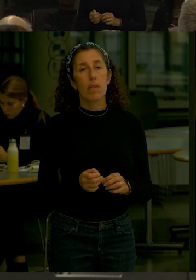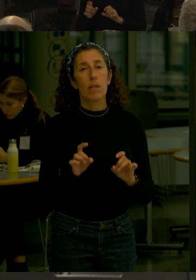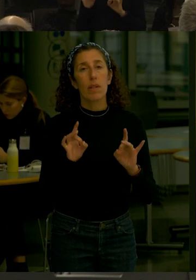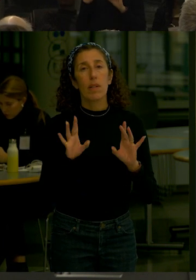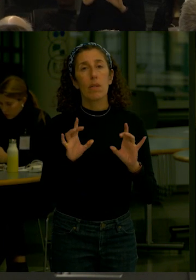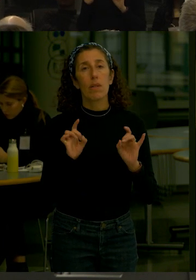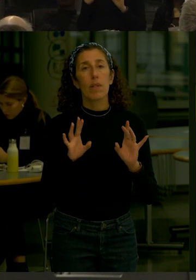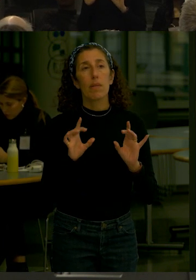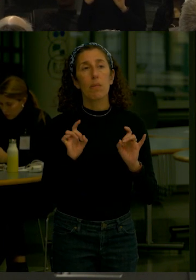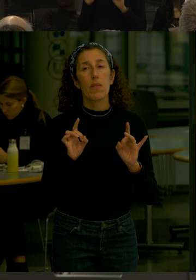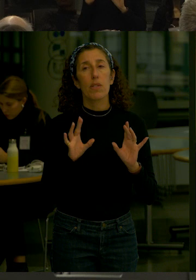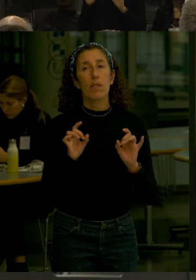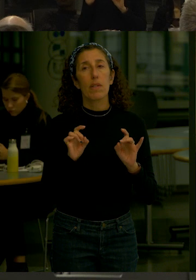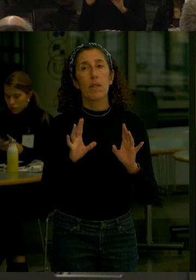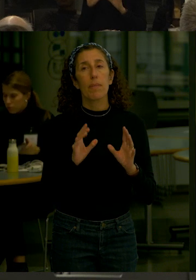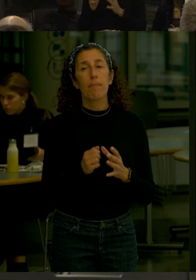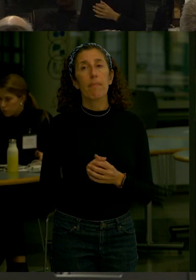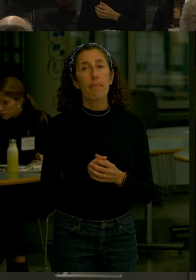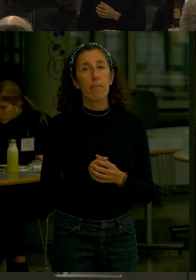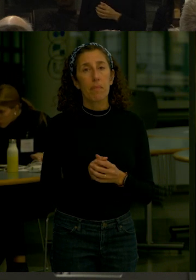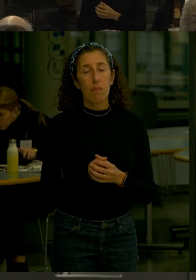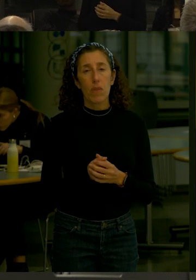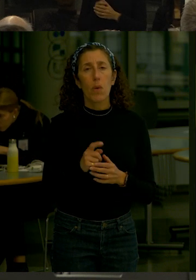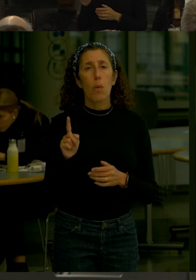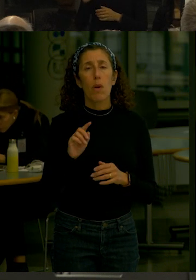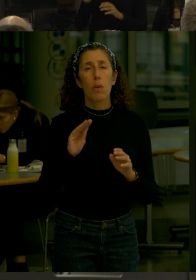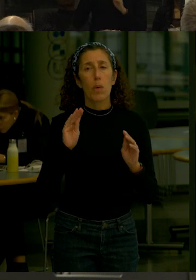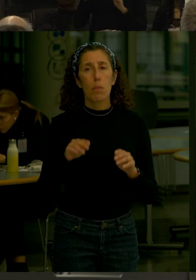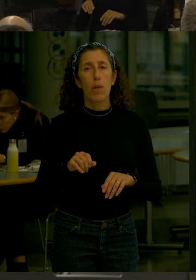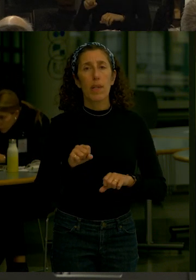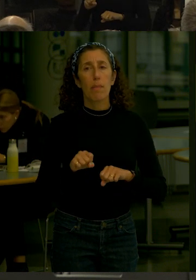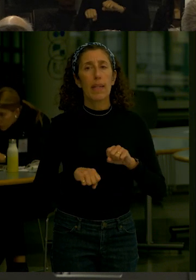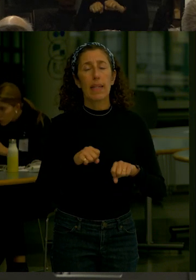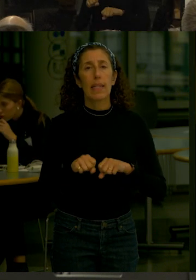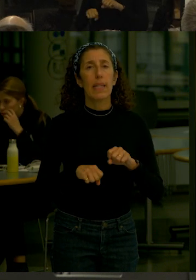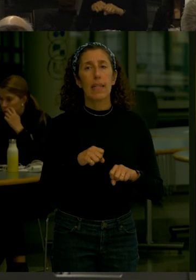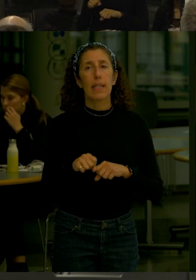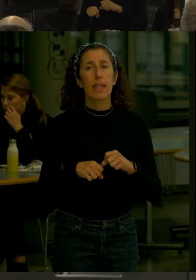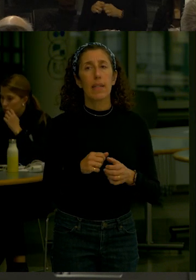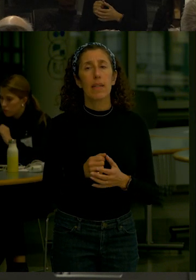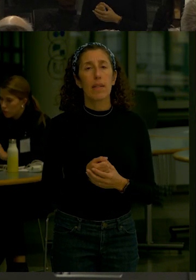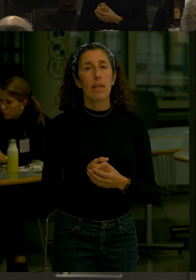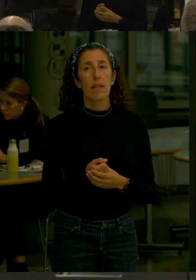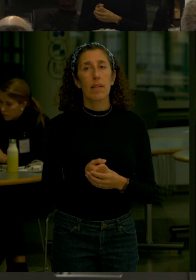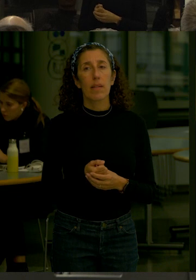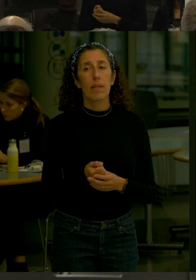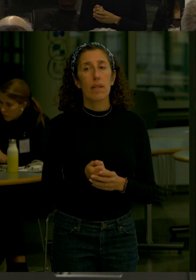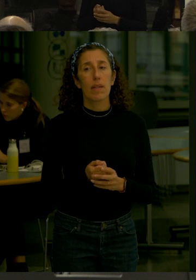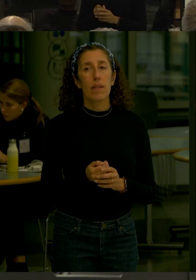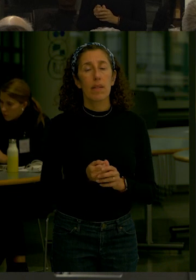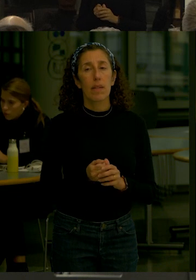So where are the bicyclists going to go? We're not losing bicyclists As far as I understand